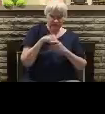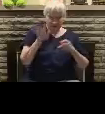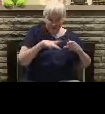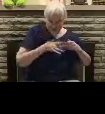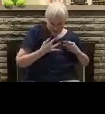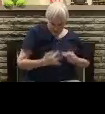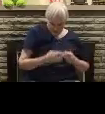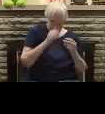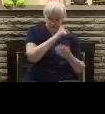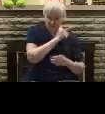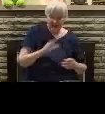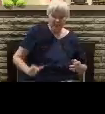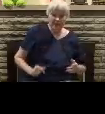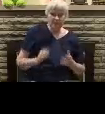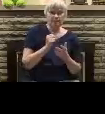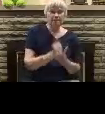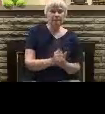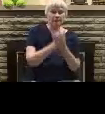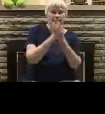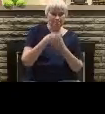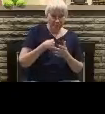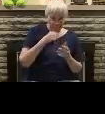So just take a moment and pray Lord, help me